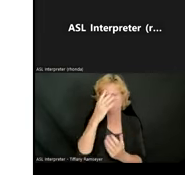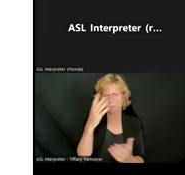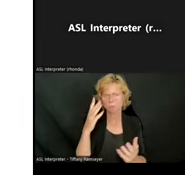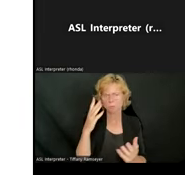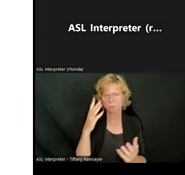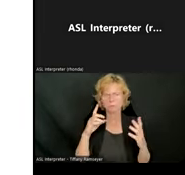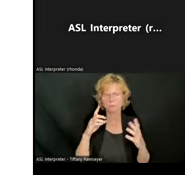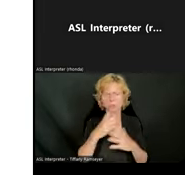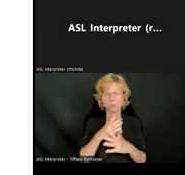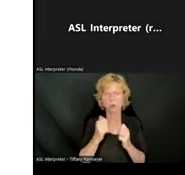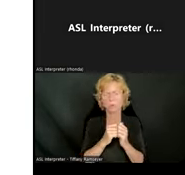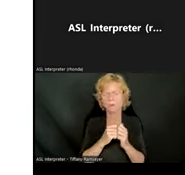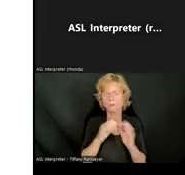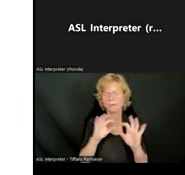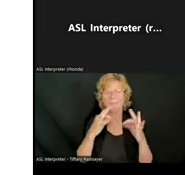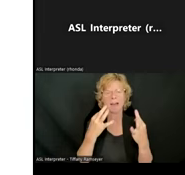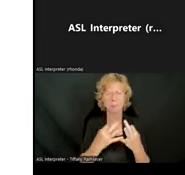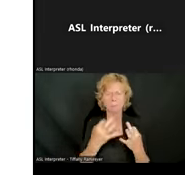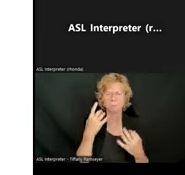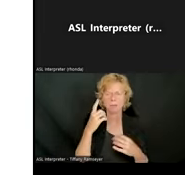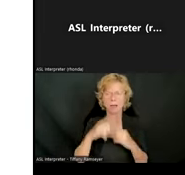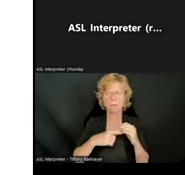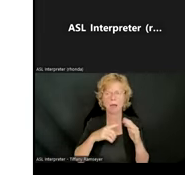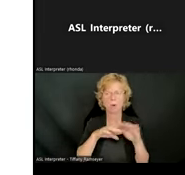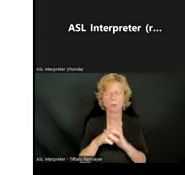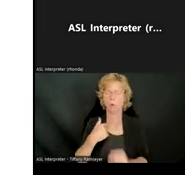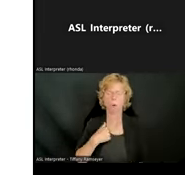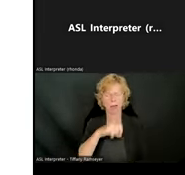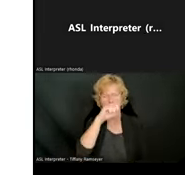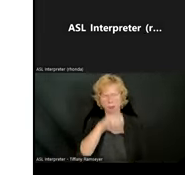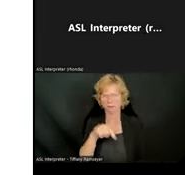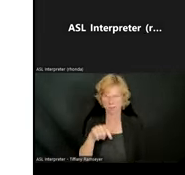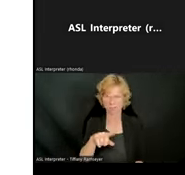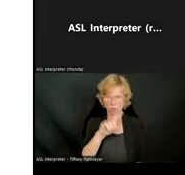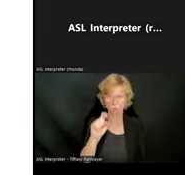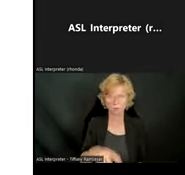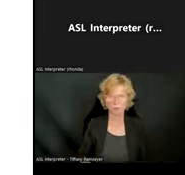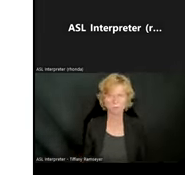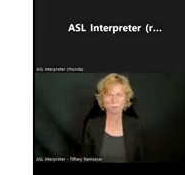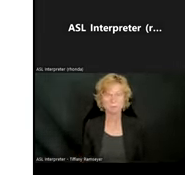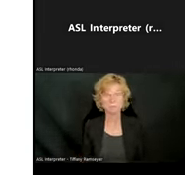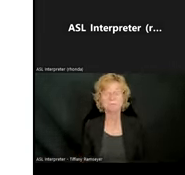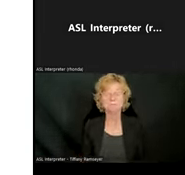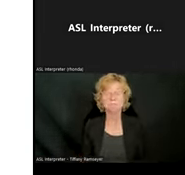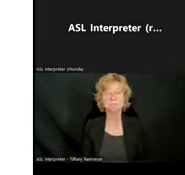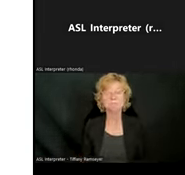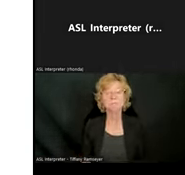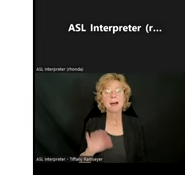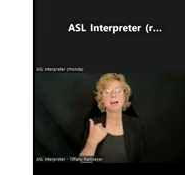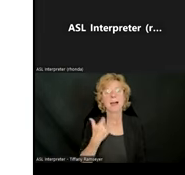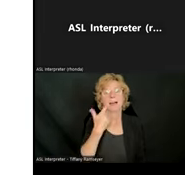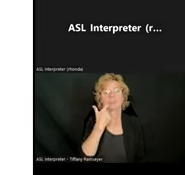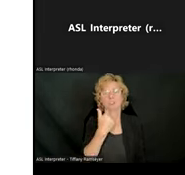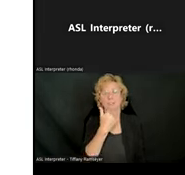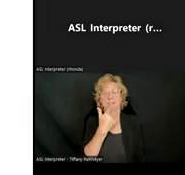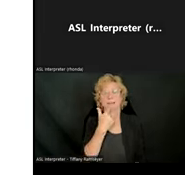accessing Bookshare at home? Oh, I love this question. So there, like I mentioned, the training modules are amazing,